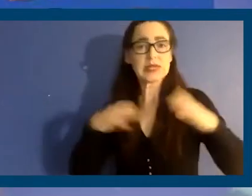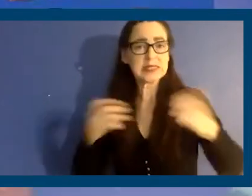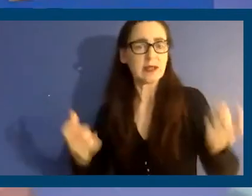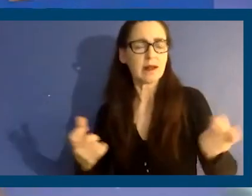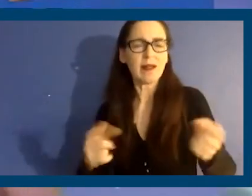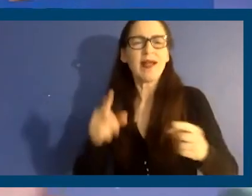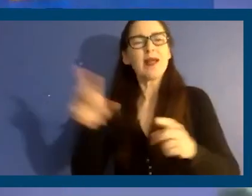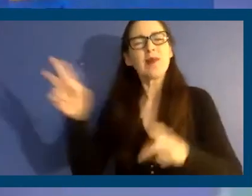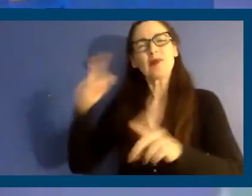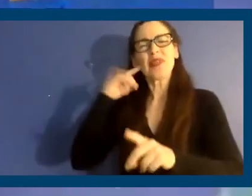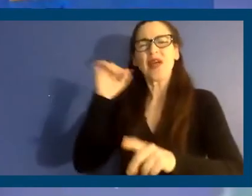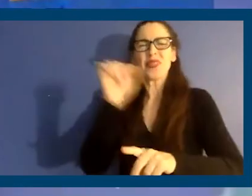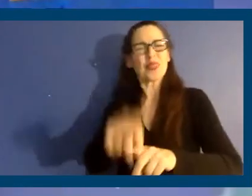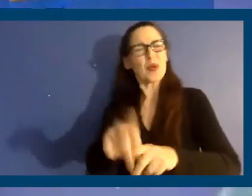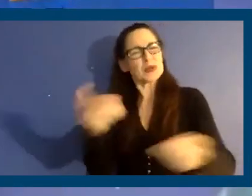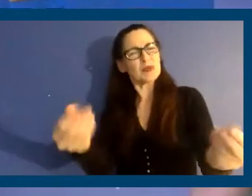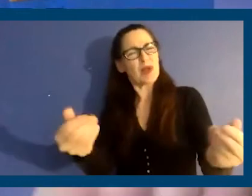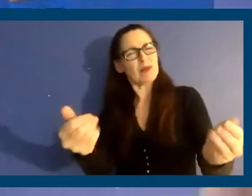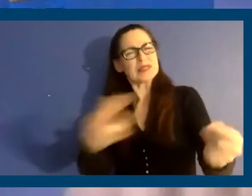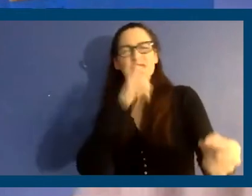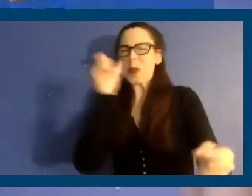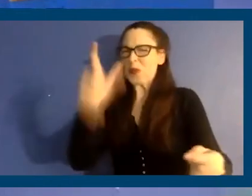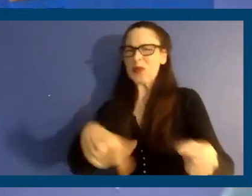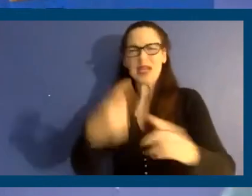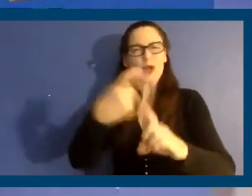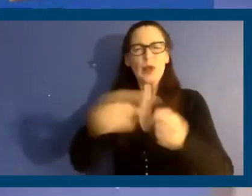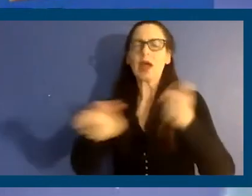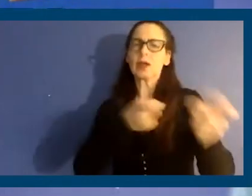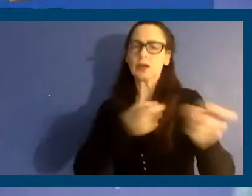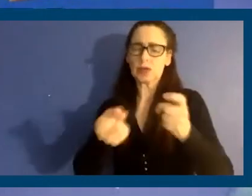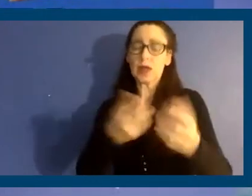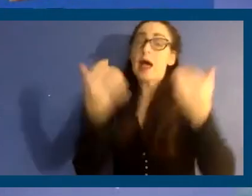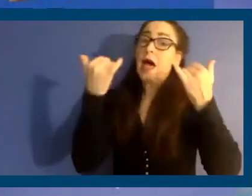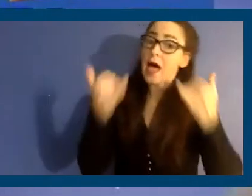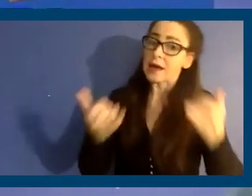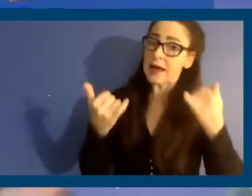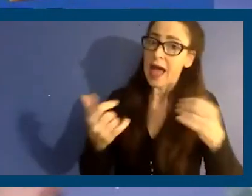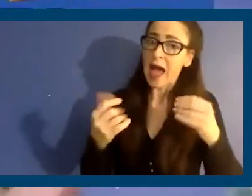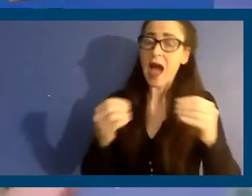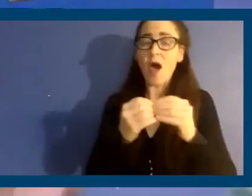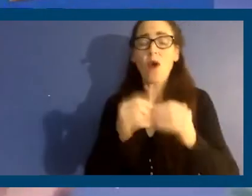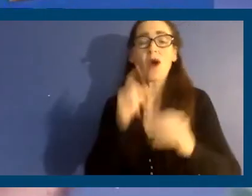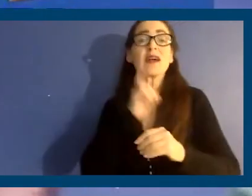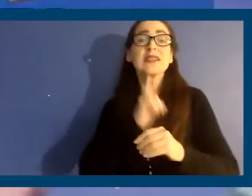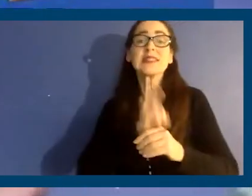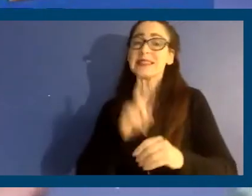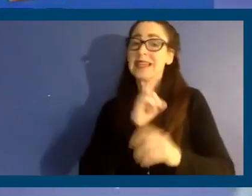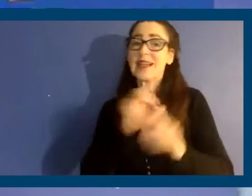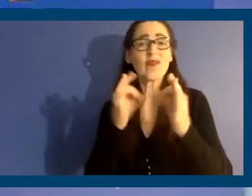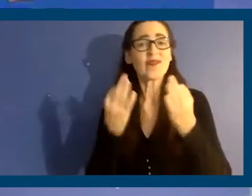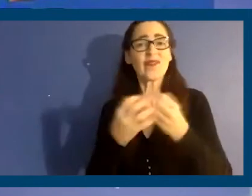control. But since then, our single family market has been totally corrupted by Wall Street.